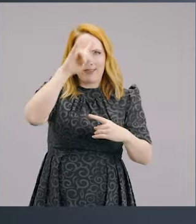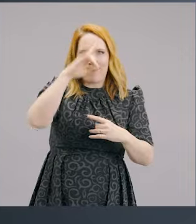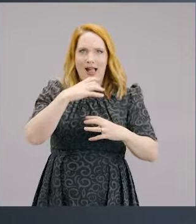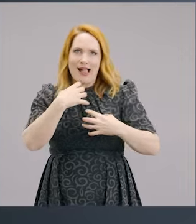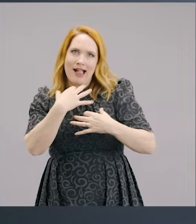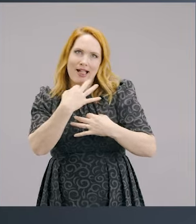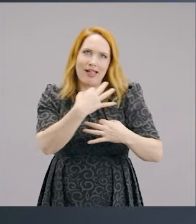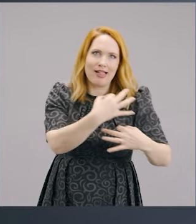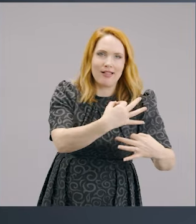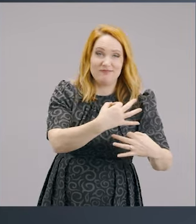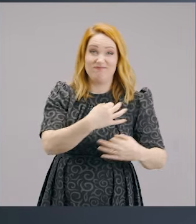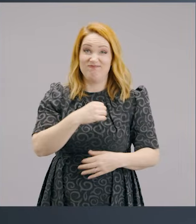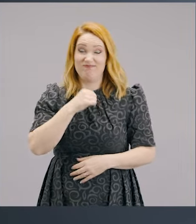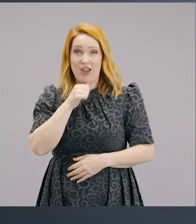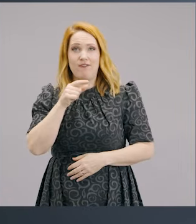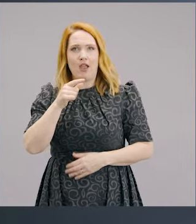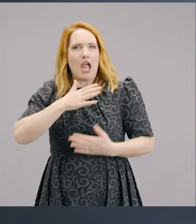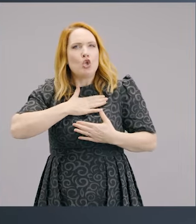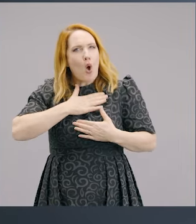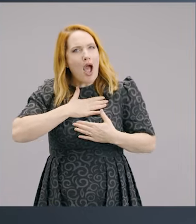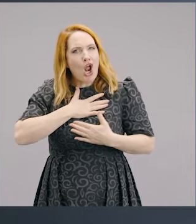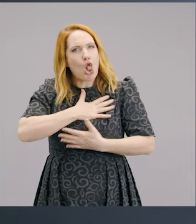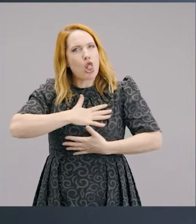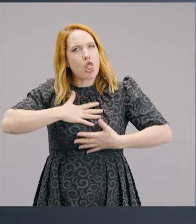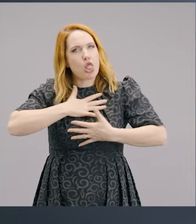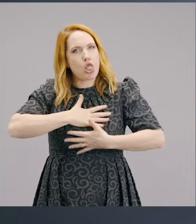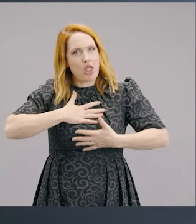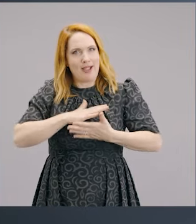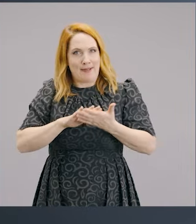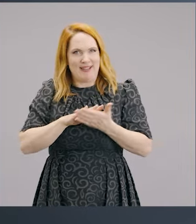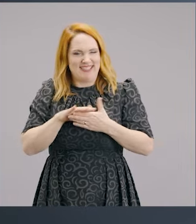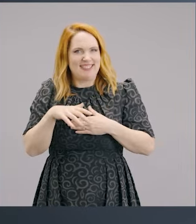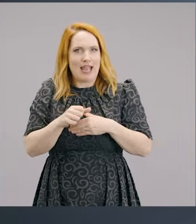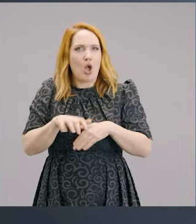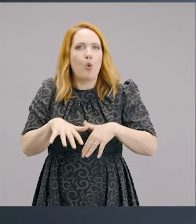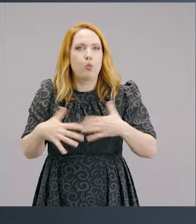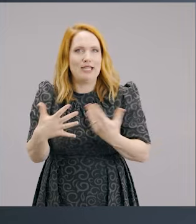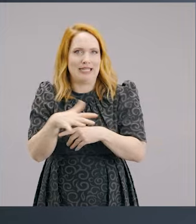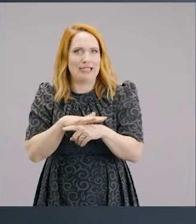causes spiritual turmoil in your heart, it means it's pressing on a button.